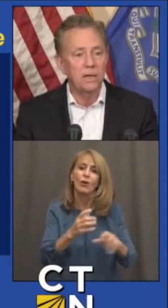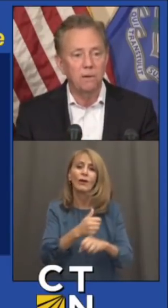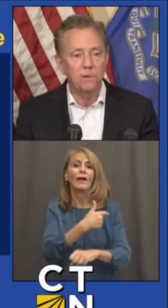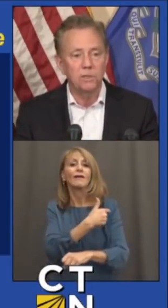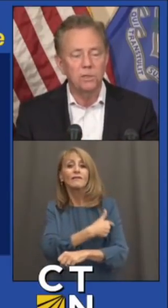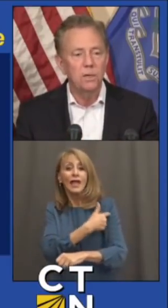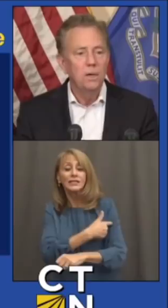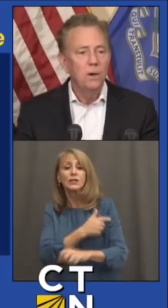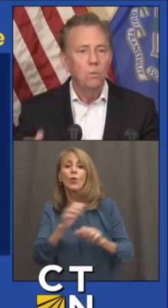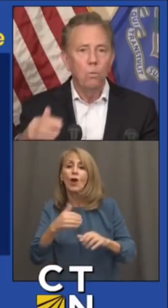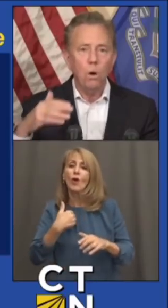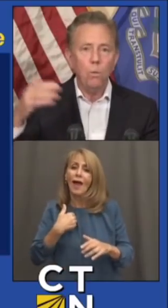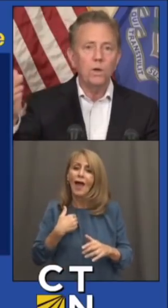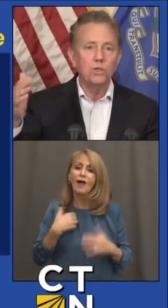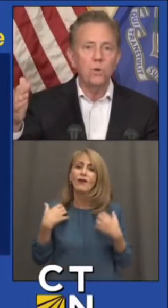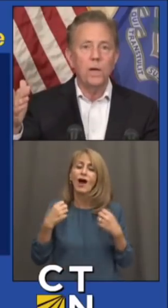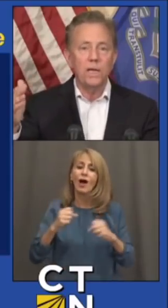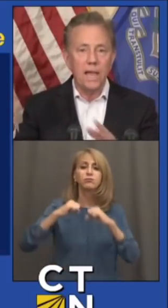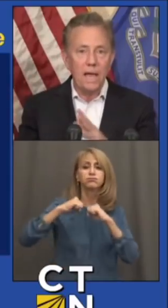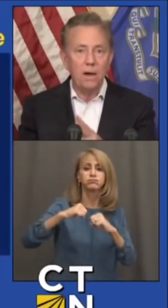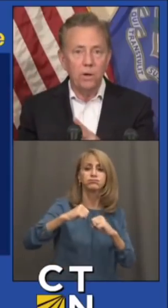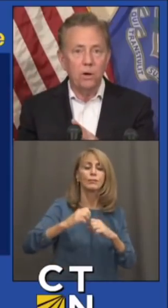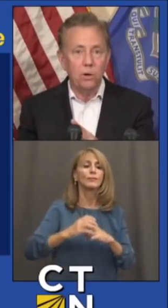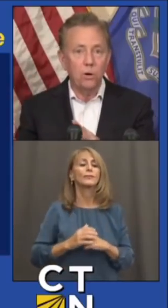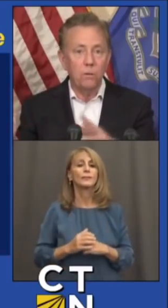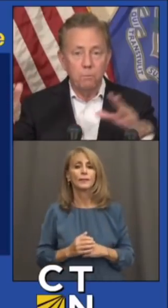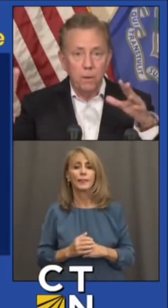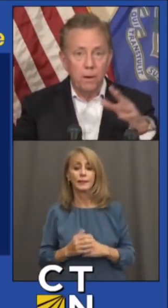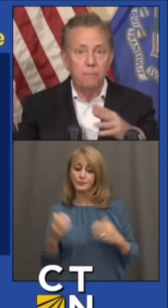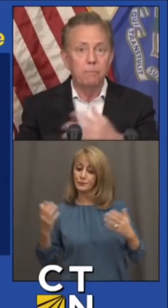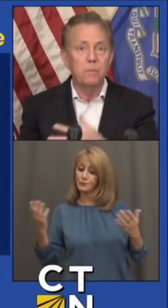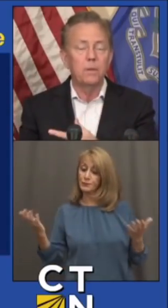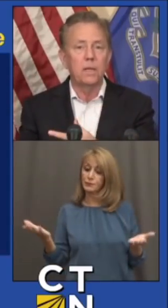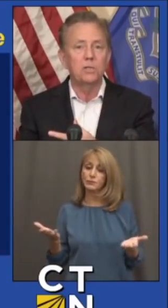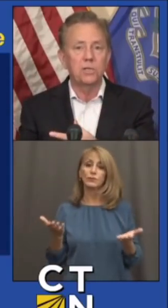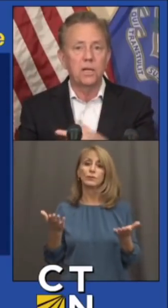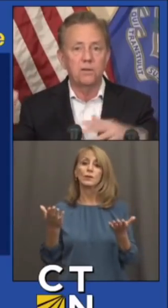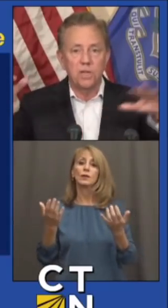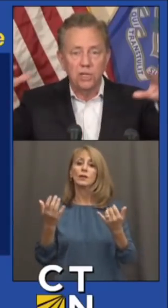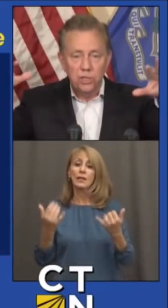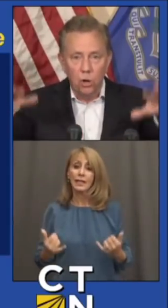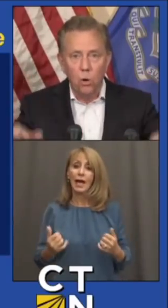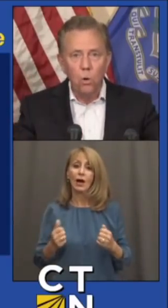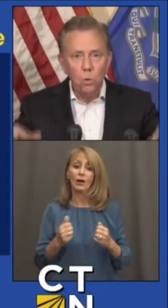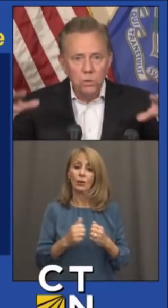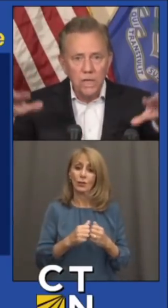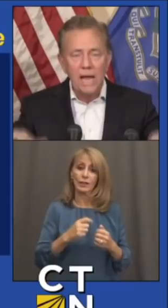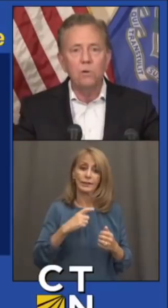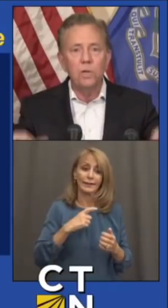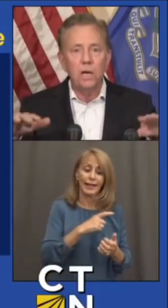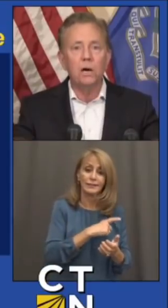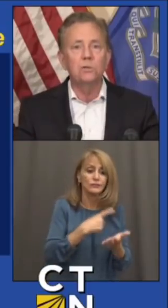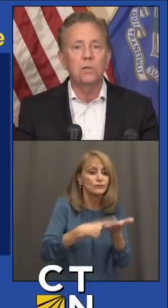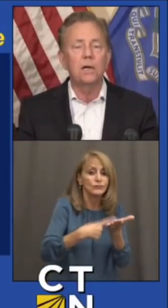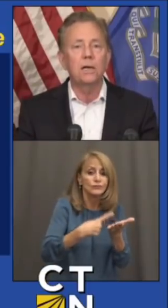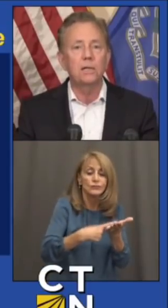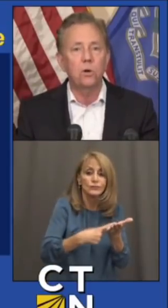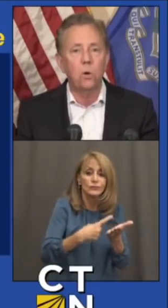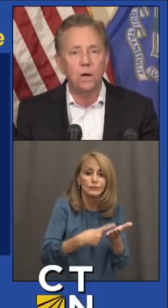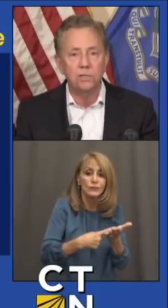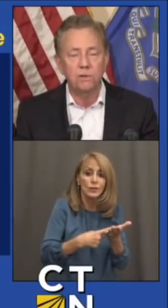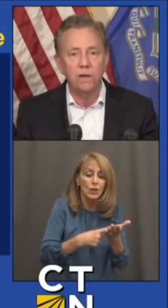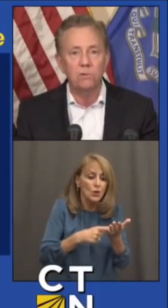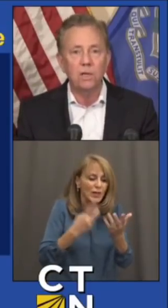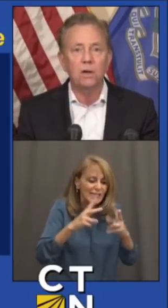to get that coverage. What we're doing now in our current legislative session to hold down the underlying